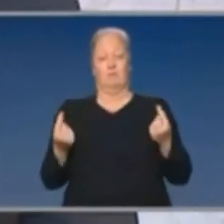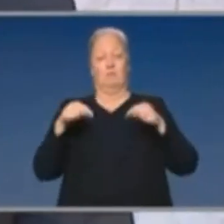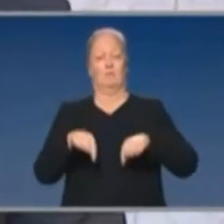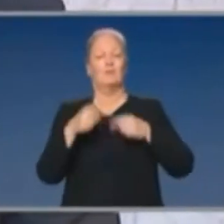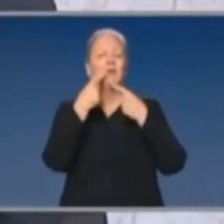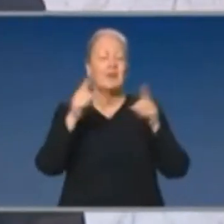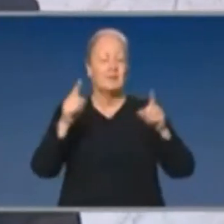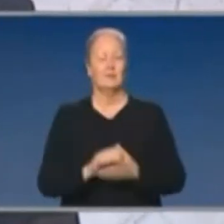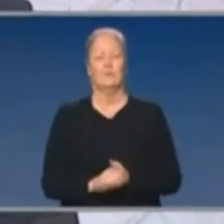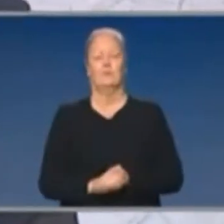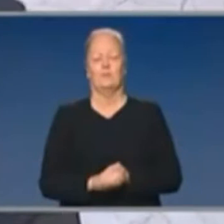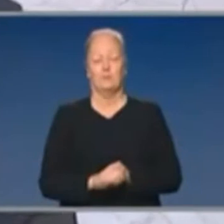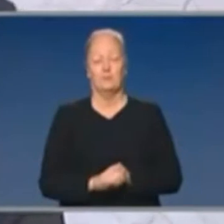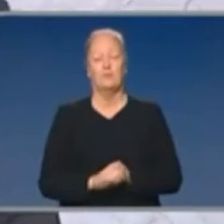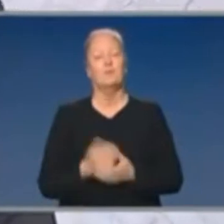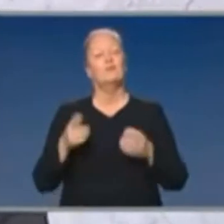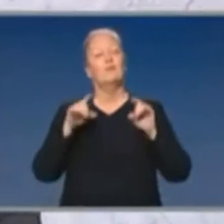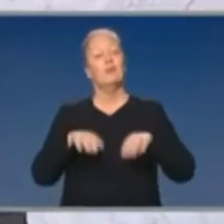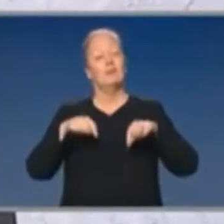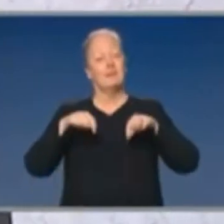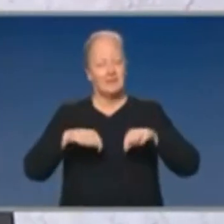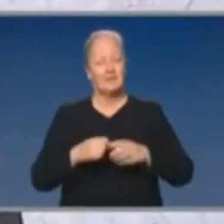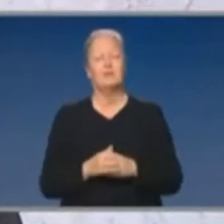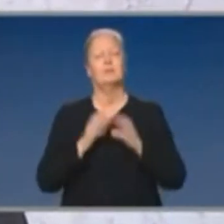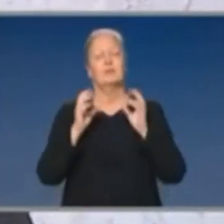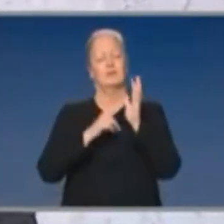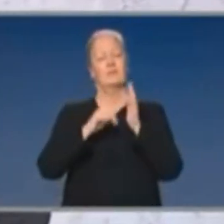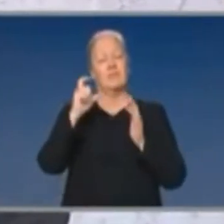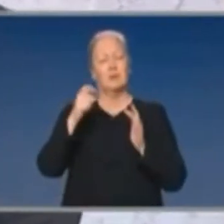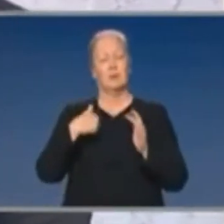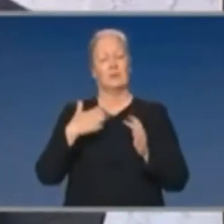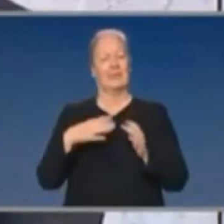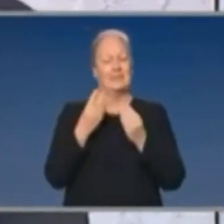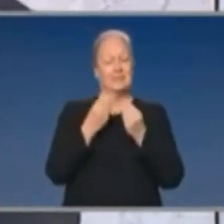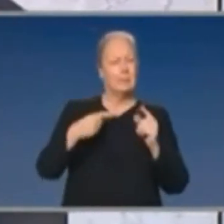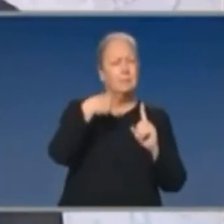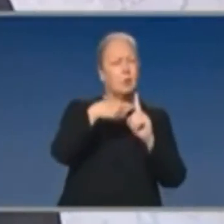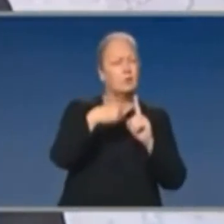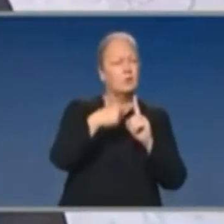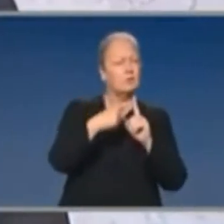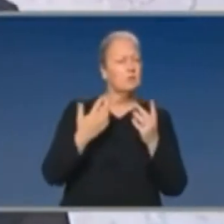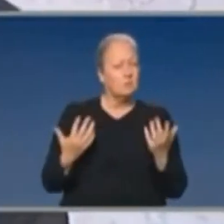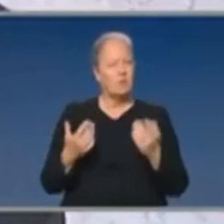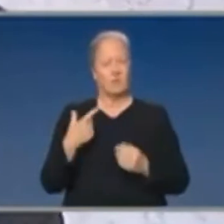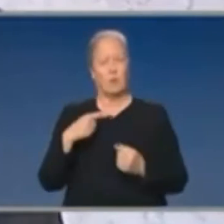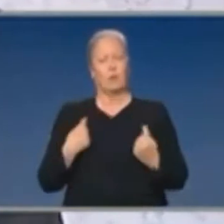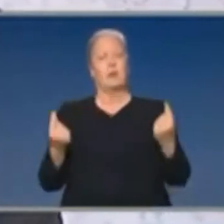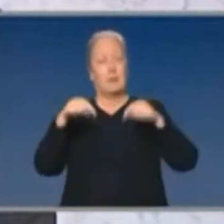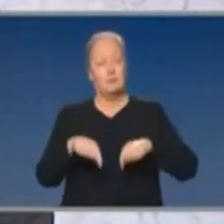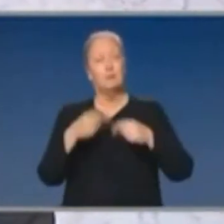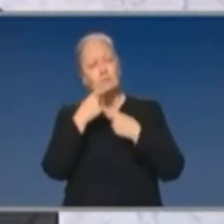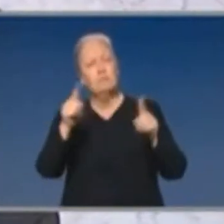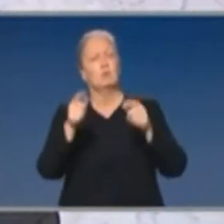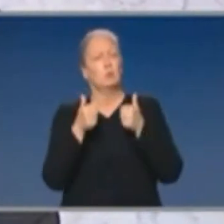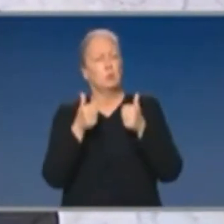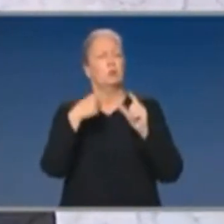morning. Australia needs some hope today, and particularly in Victoria, they need some hope today. And so that is what we're here to deliver today.